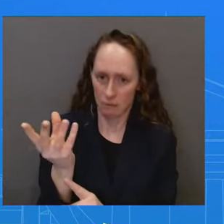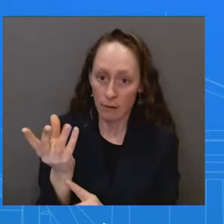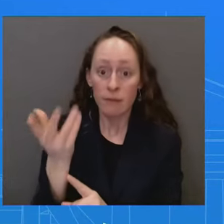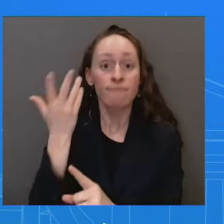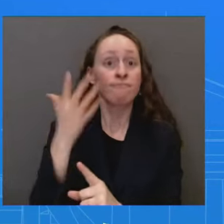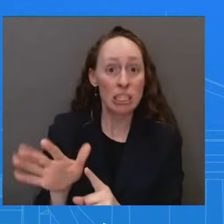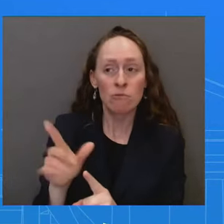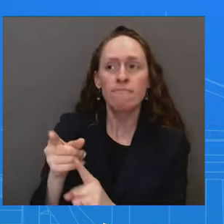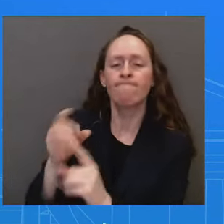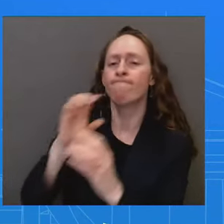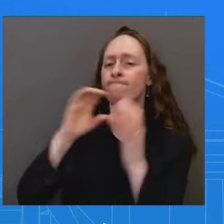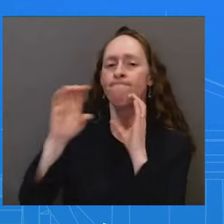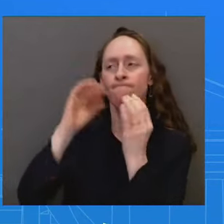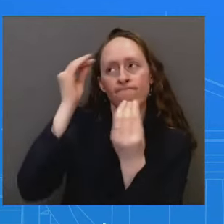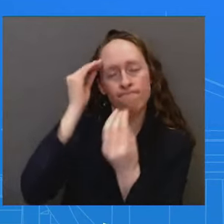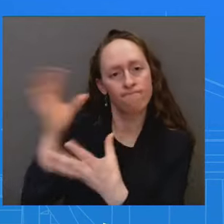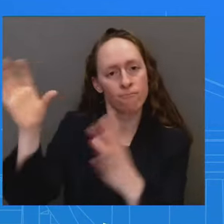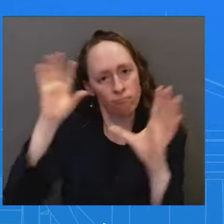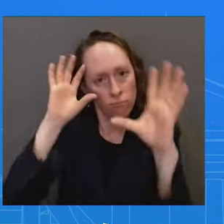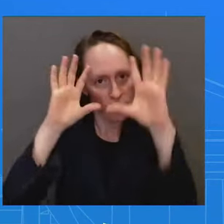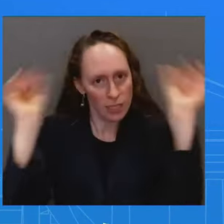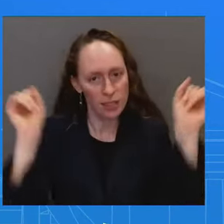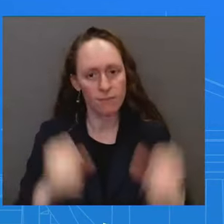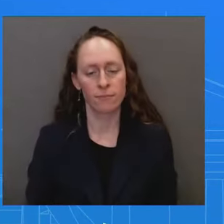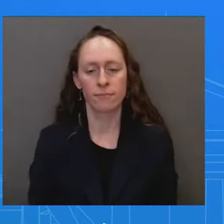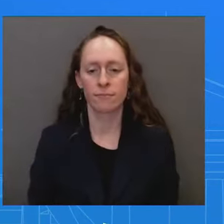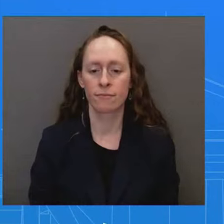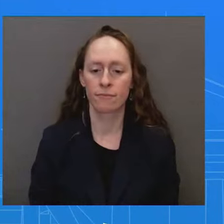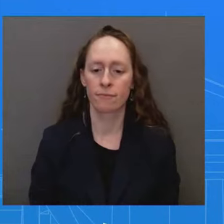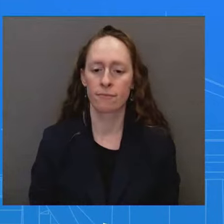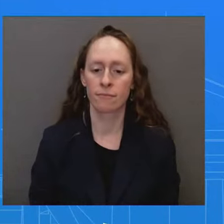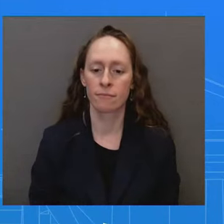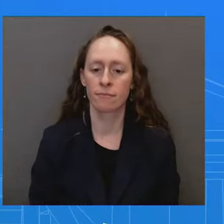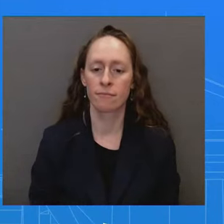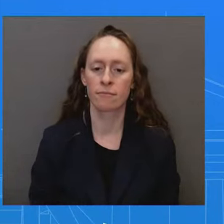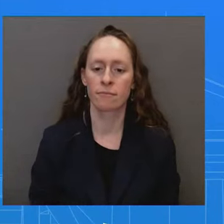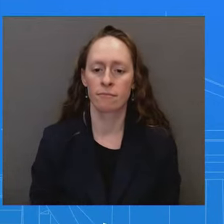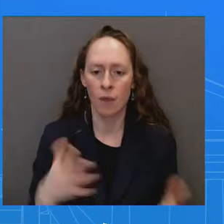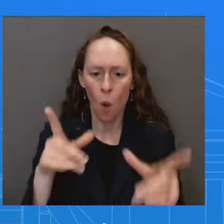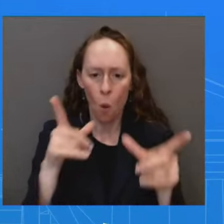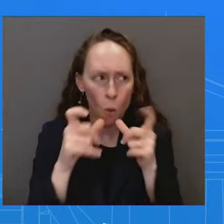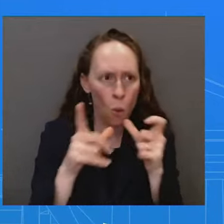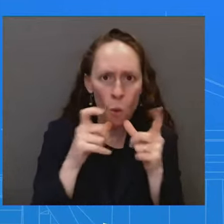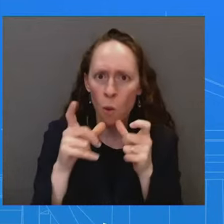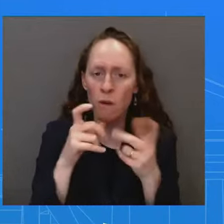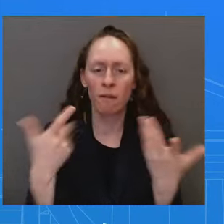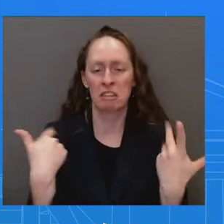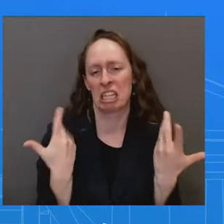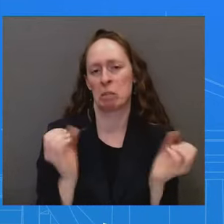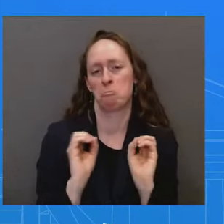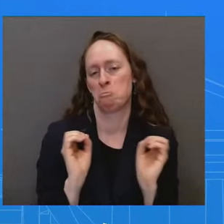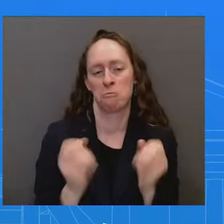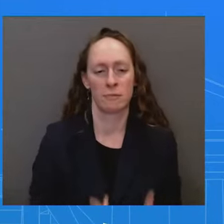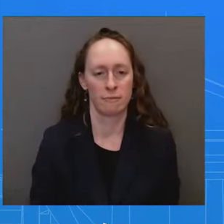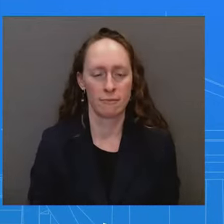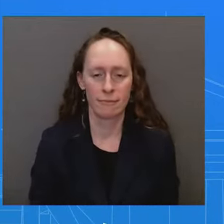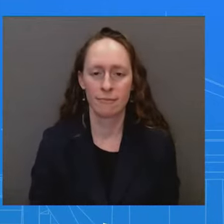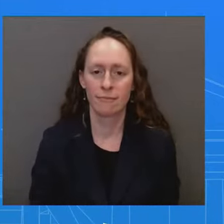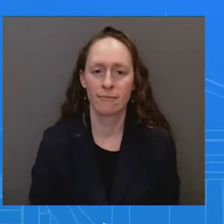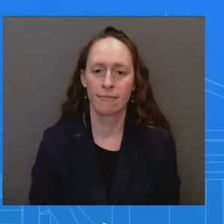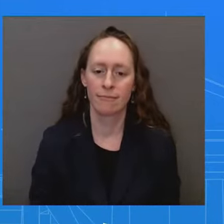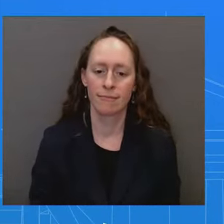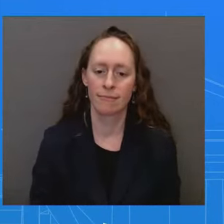Advisor informed the President. I don't have the, who, who actually told the National Security Advisor. And did whoever at the Pentagon informed Jake Sullivan